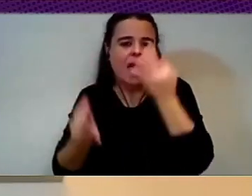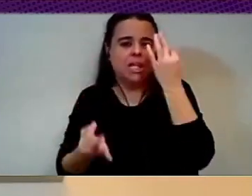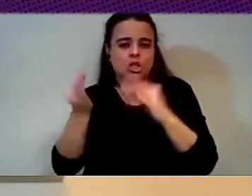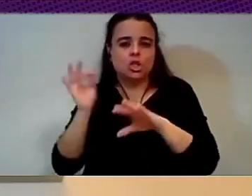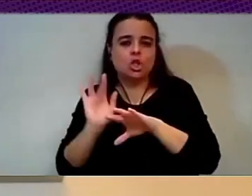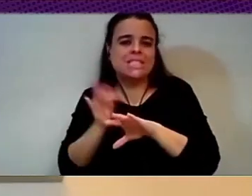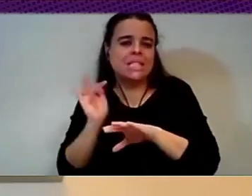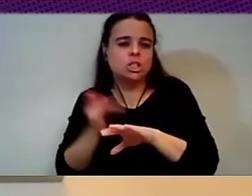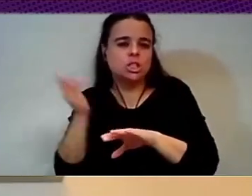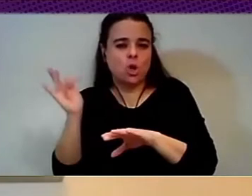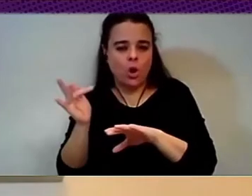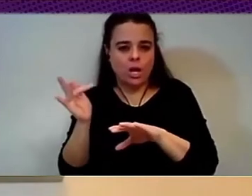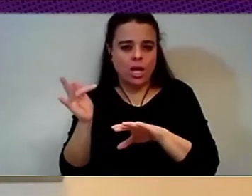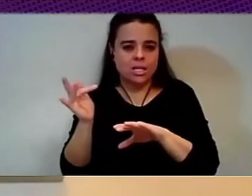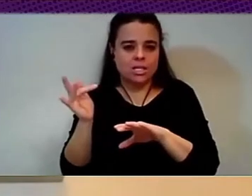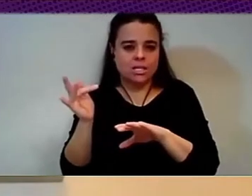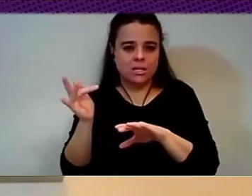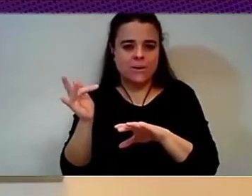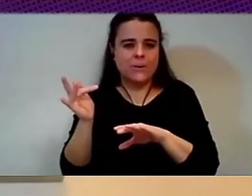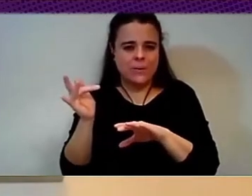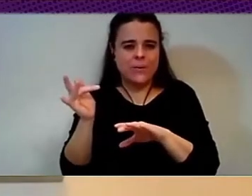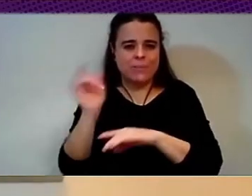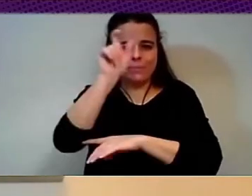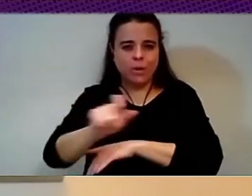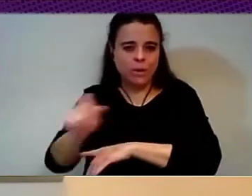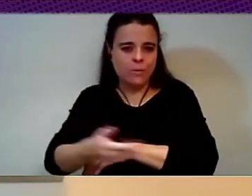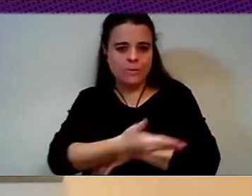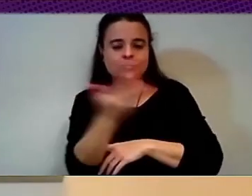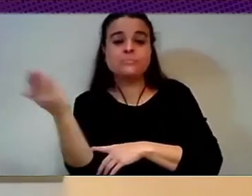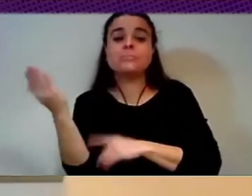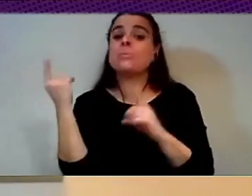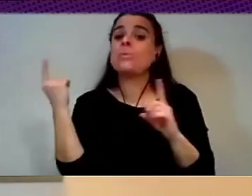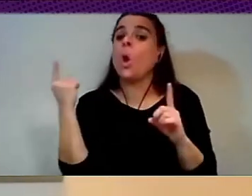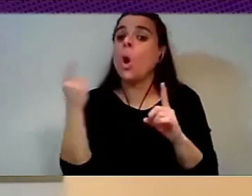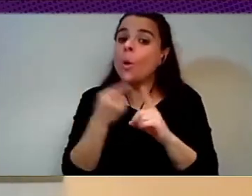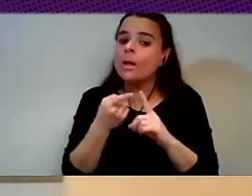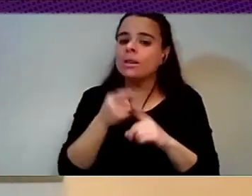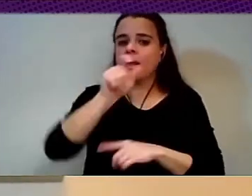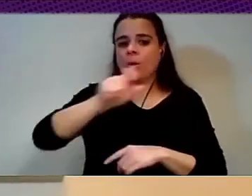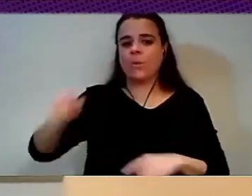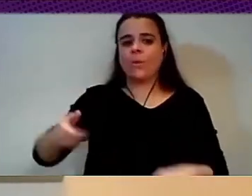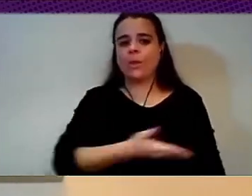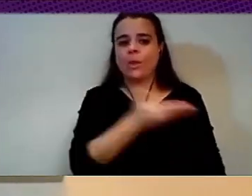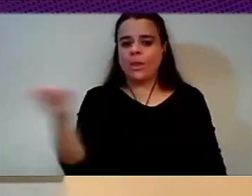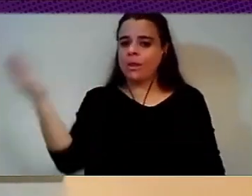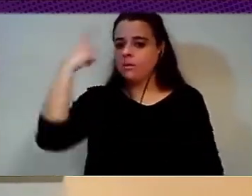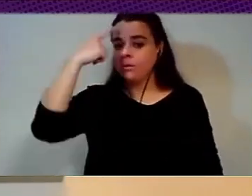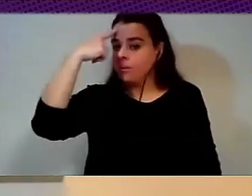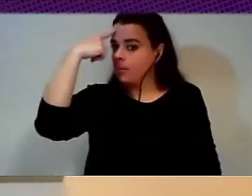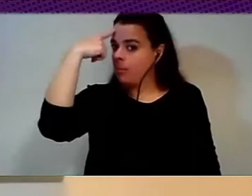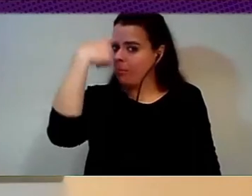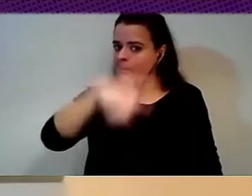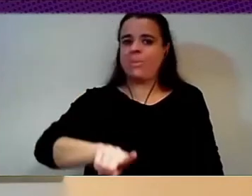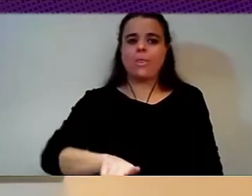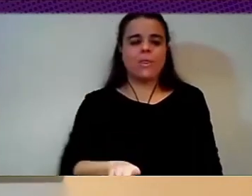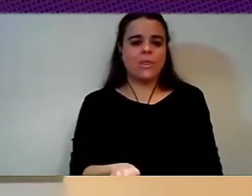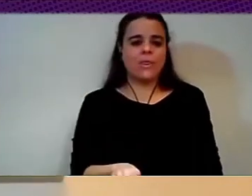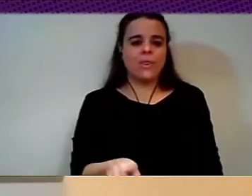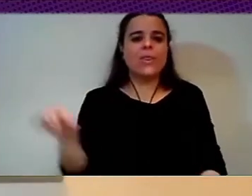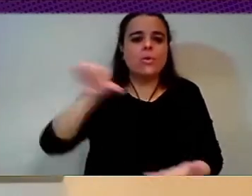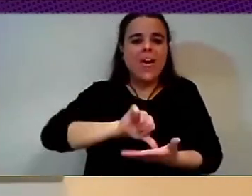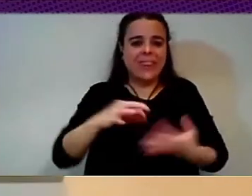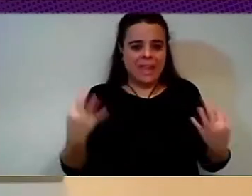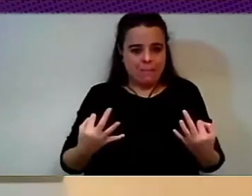about what is good, what's happening in the city to the big tech, actually selling this data and infrastructure